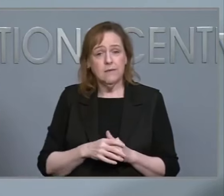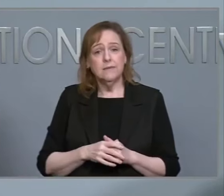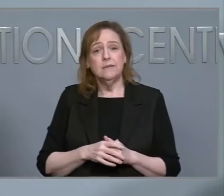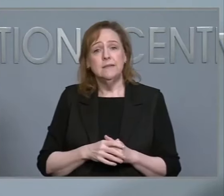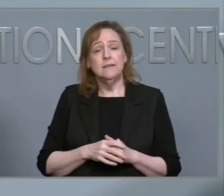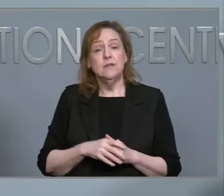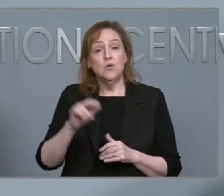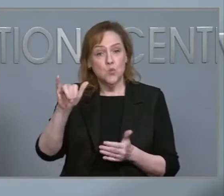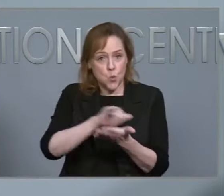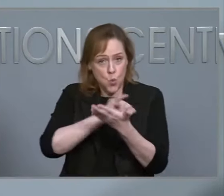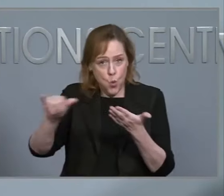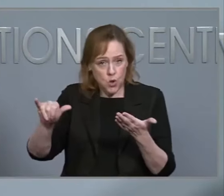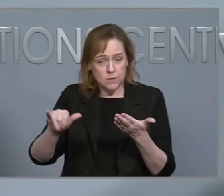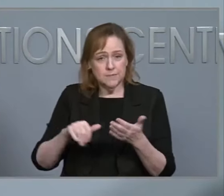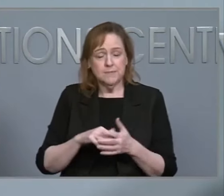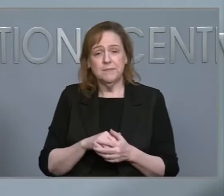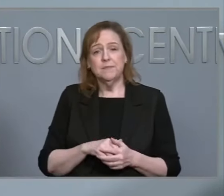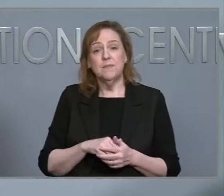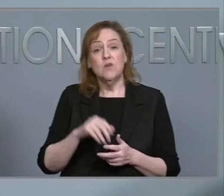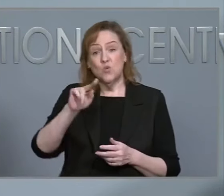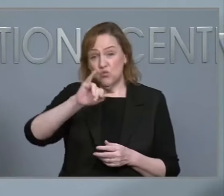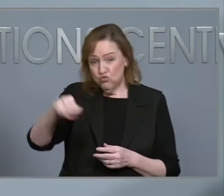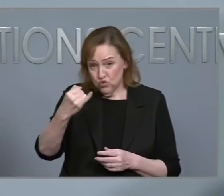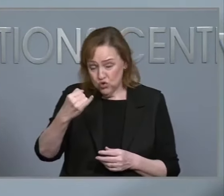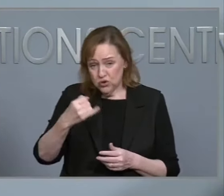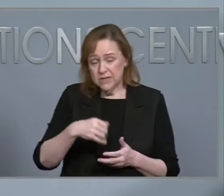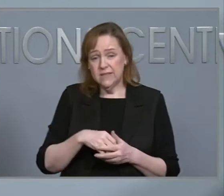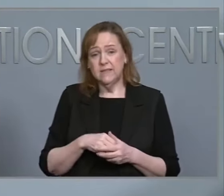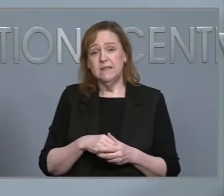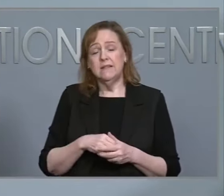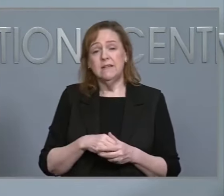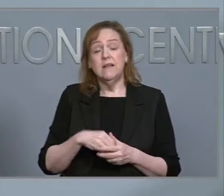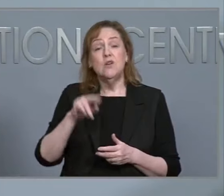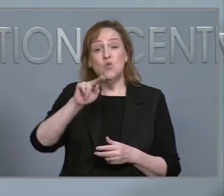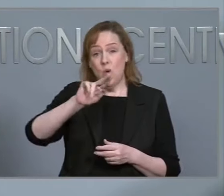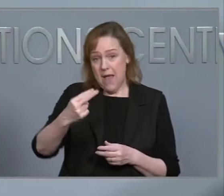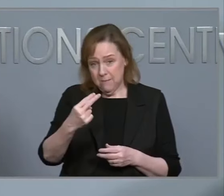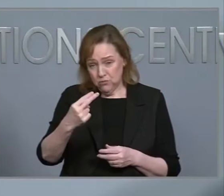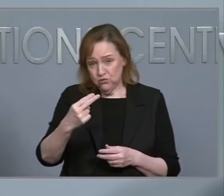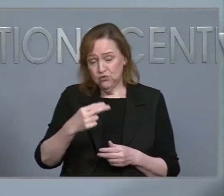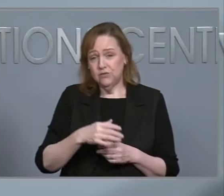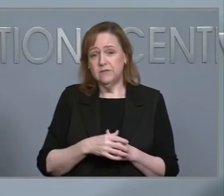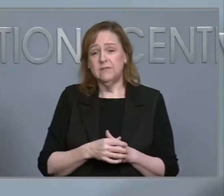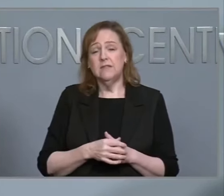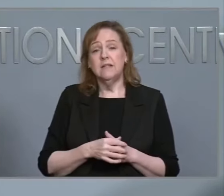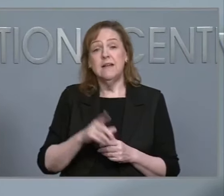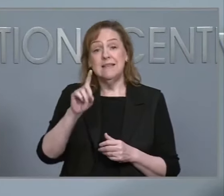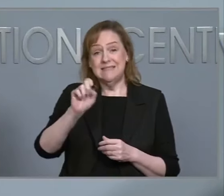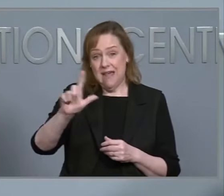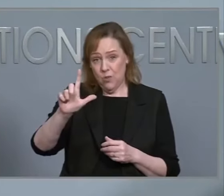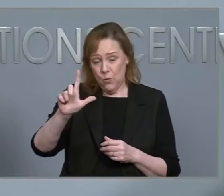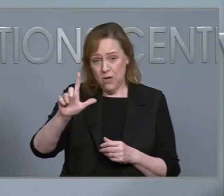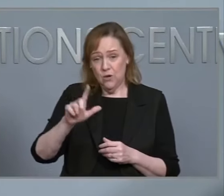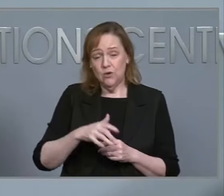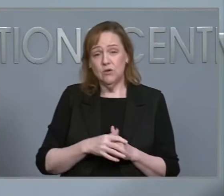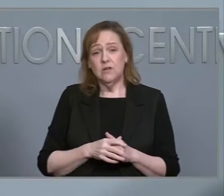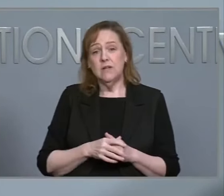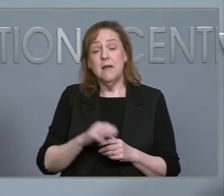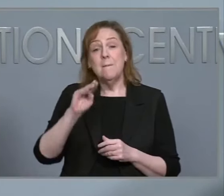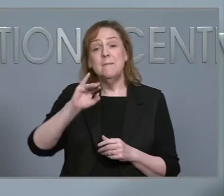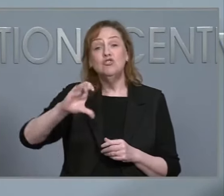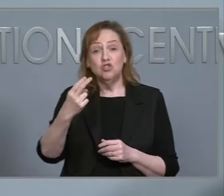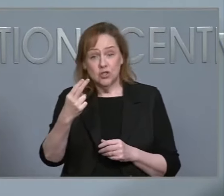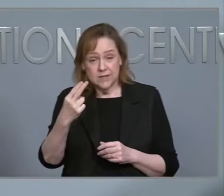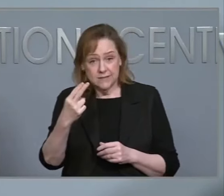New York, New Jersey, New Hampshire, Delaware, Michigan,